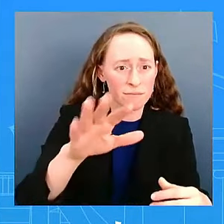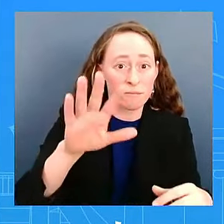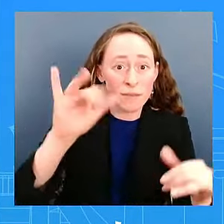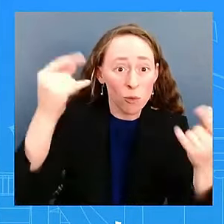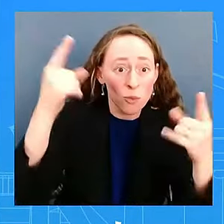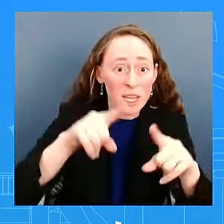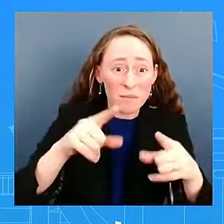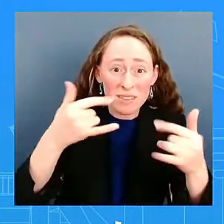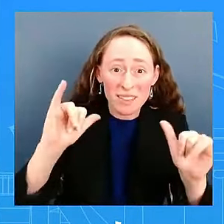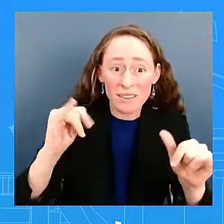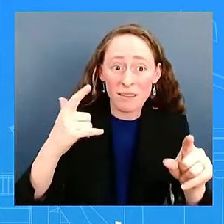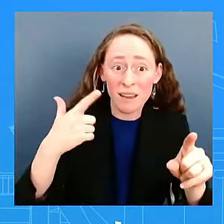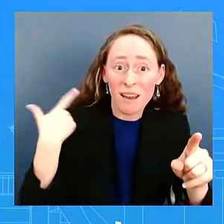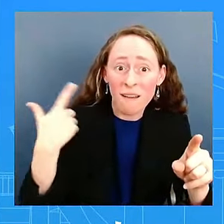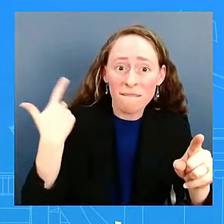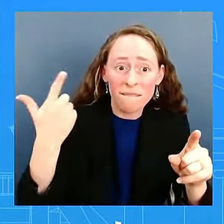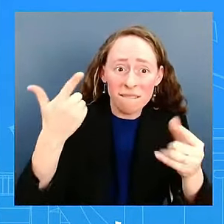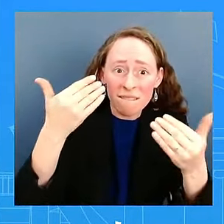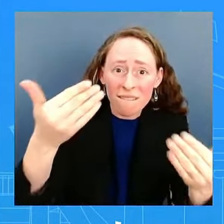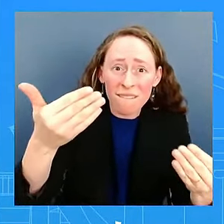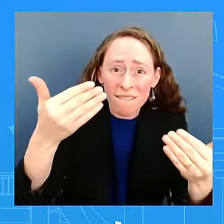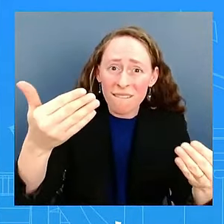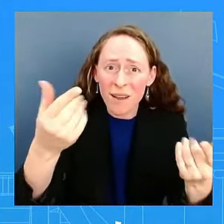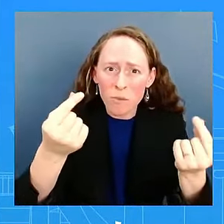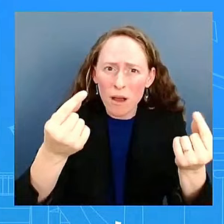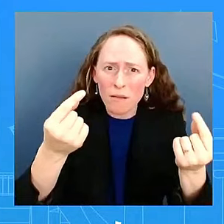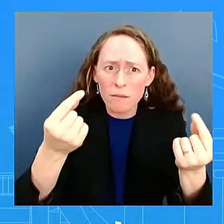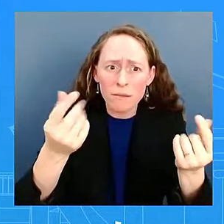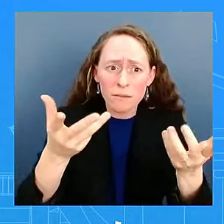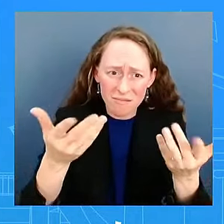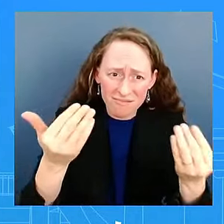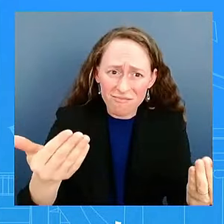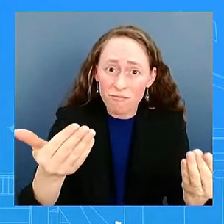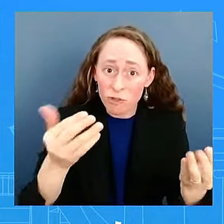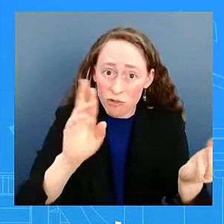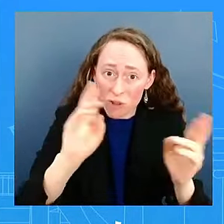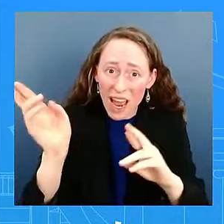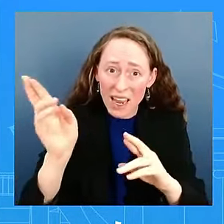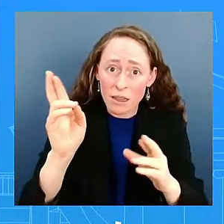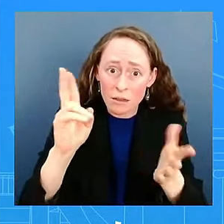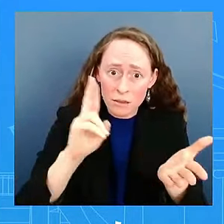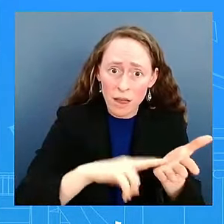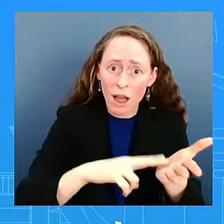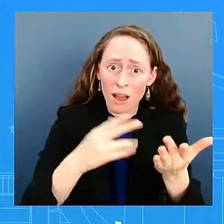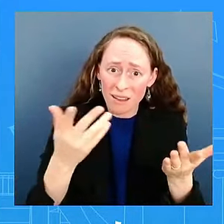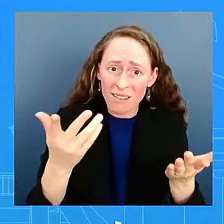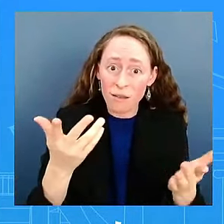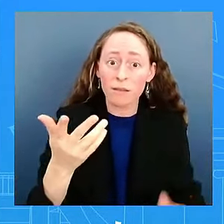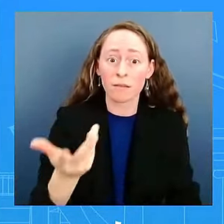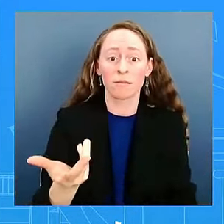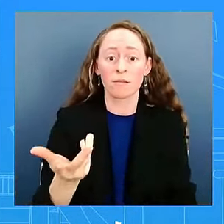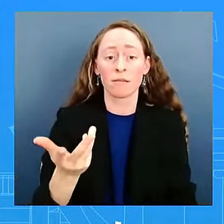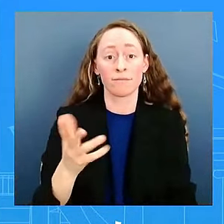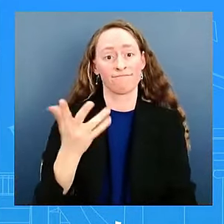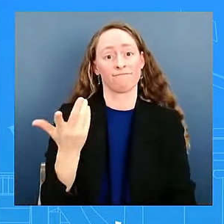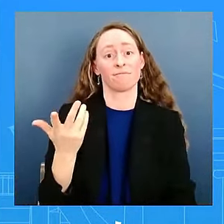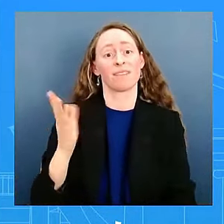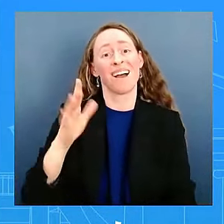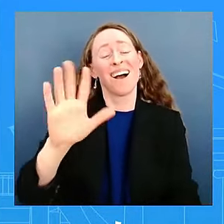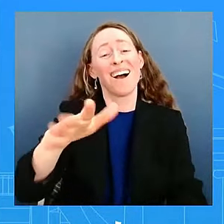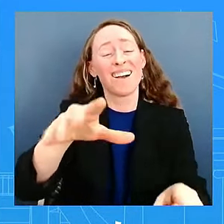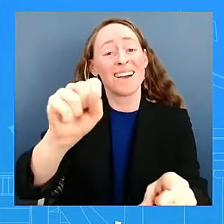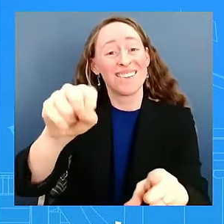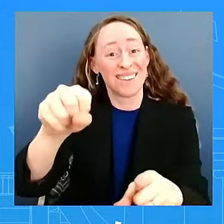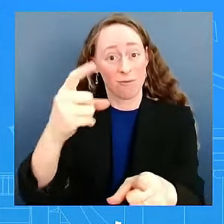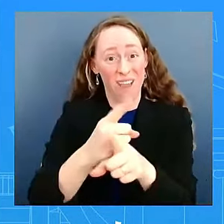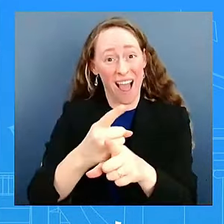We are ready. The president's ready to sign it. It's Republicans. This is really, I appreciate the questions, but this is really a question for Republicans